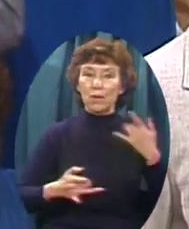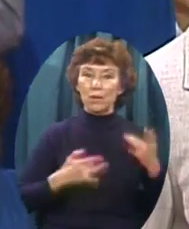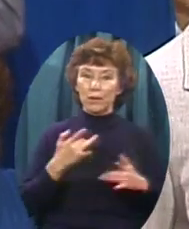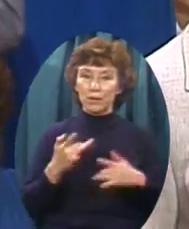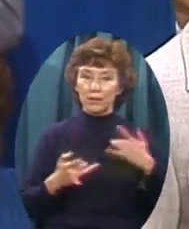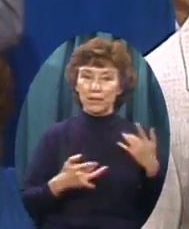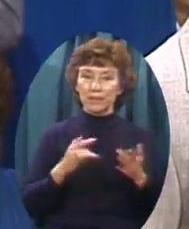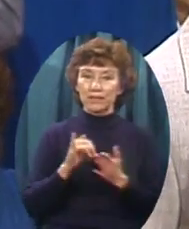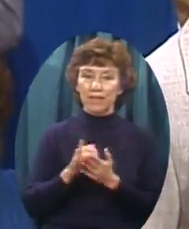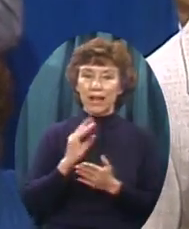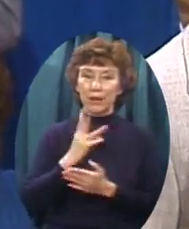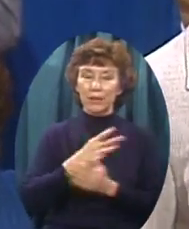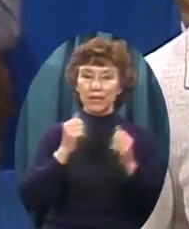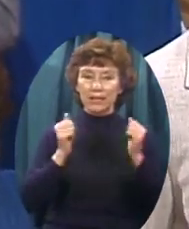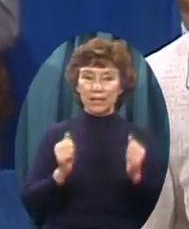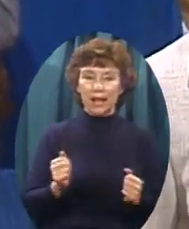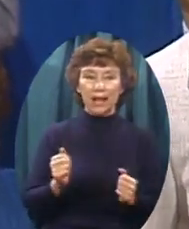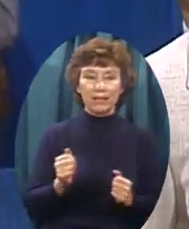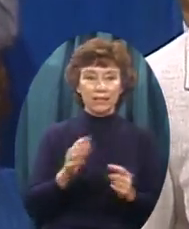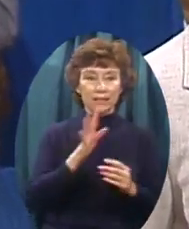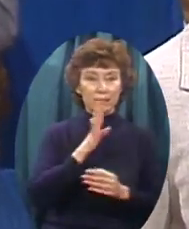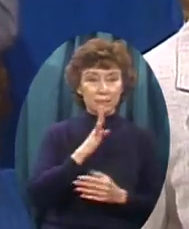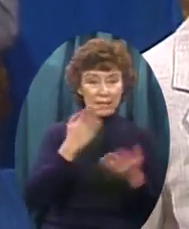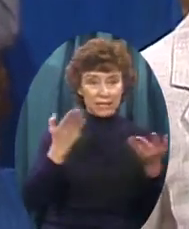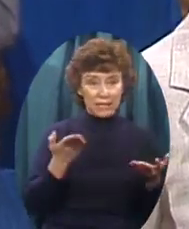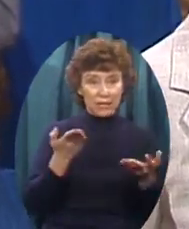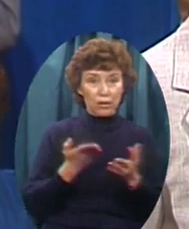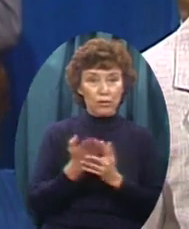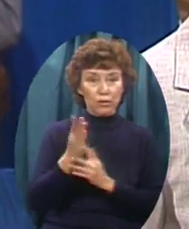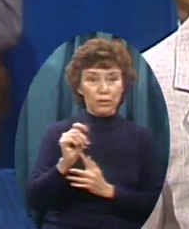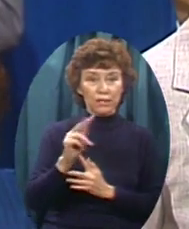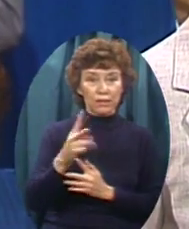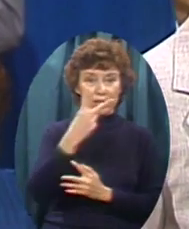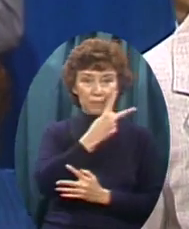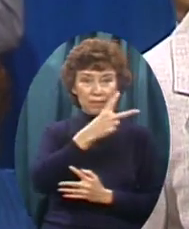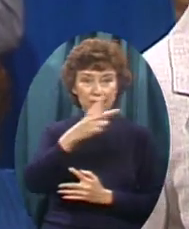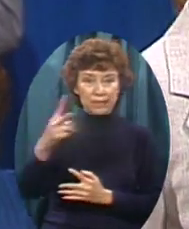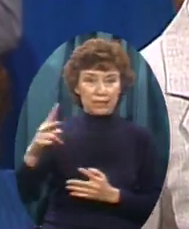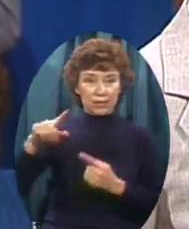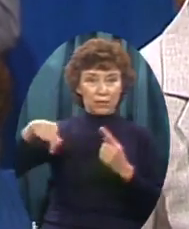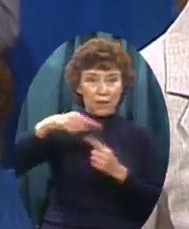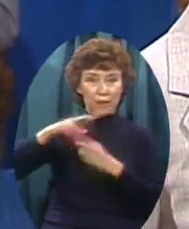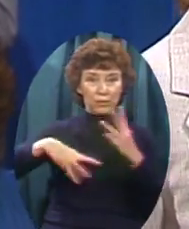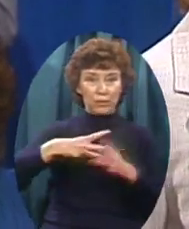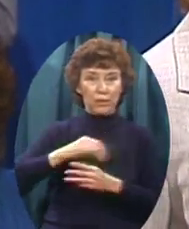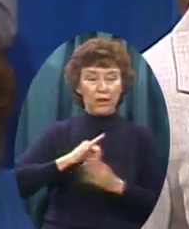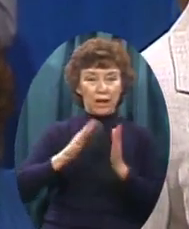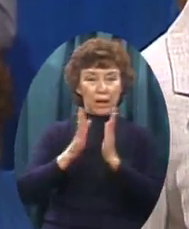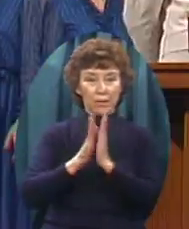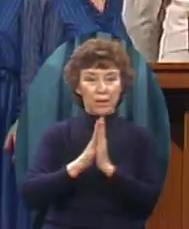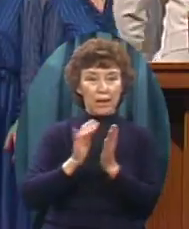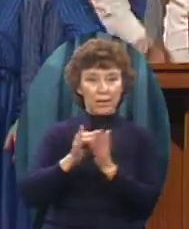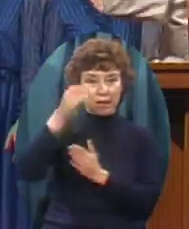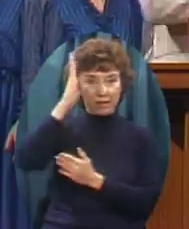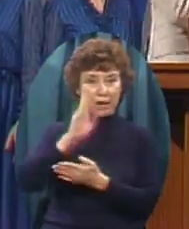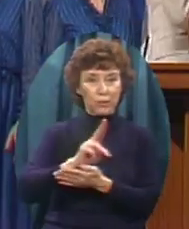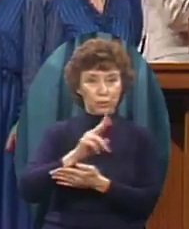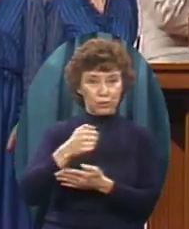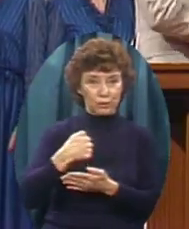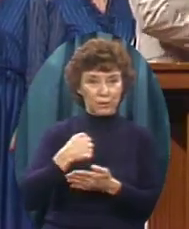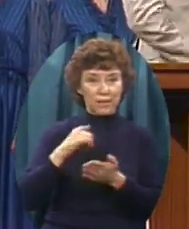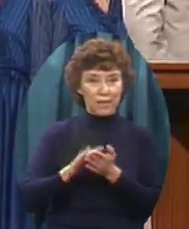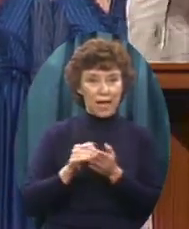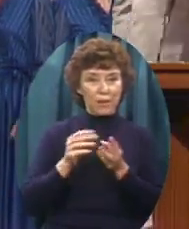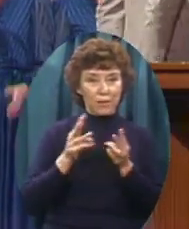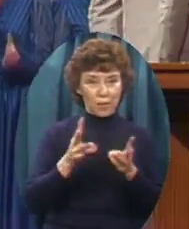speak here And be seen all over the world, Dr. Falwell Through the means of television And I pray to God that he will use me to that effect God bless you, Rocky Thank